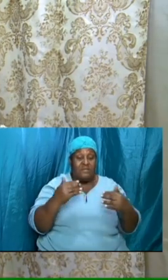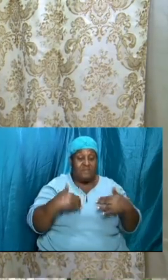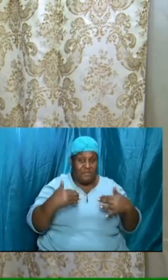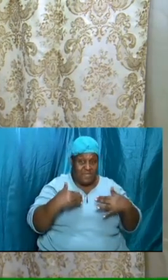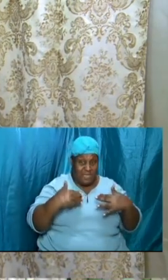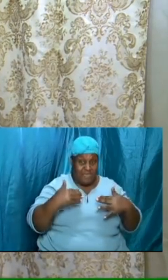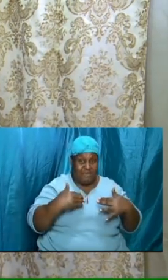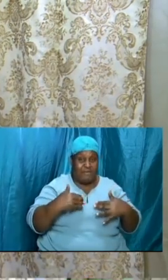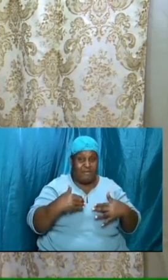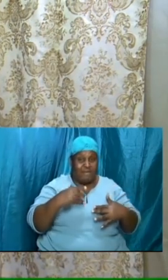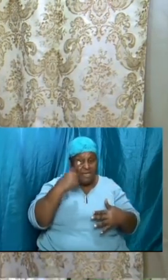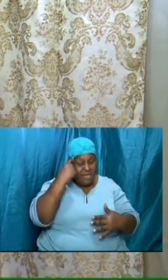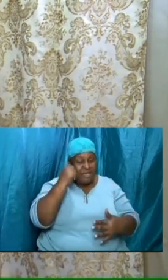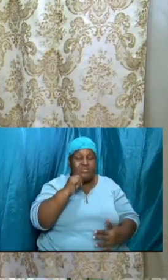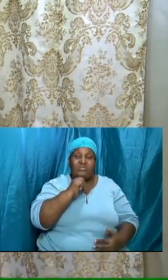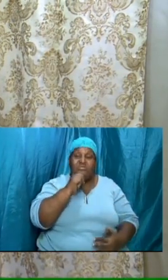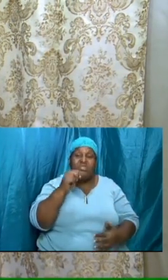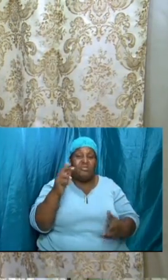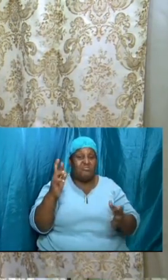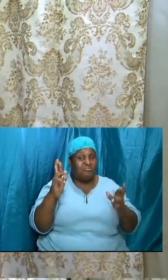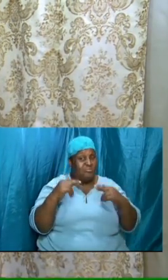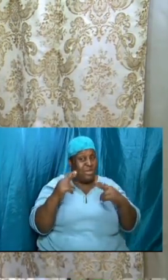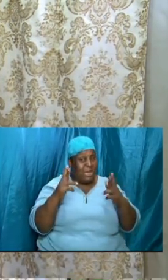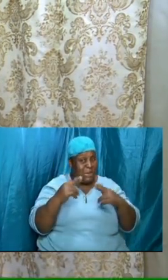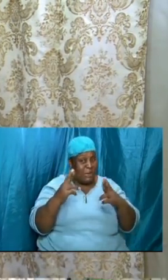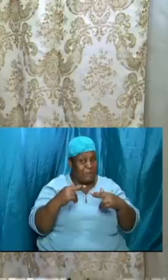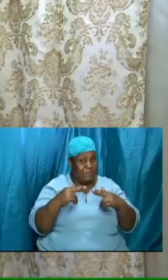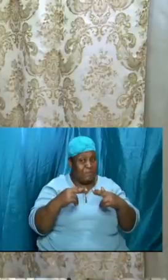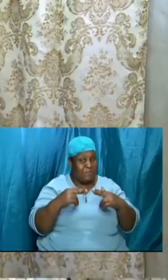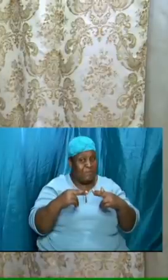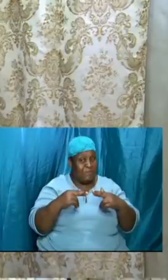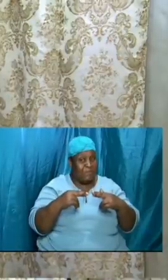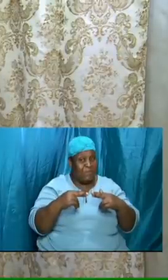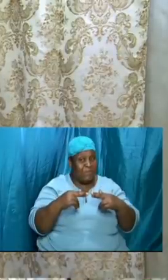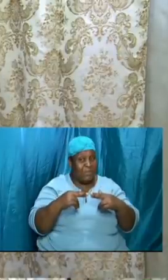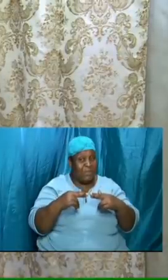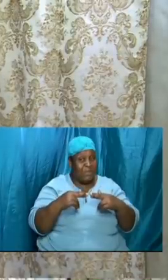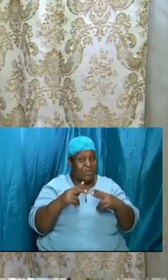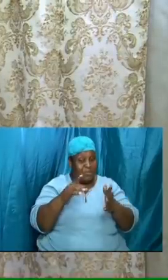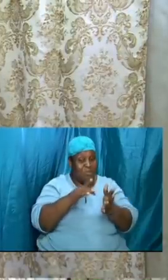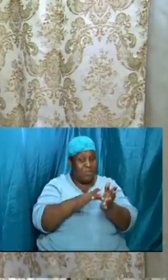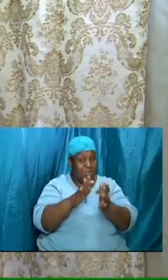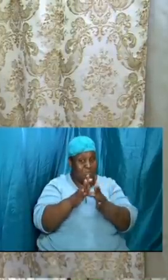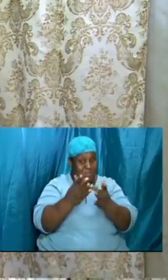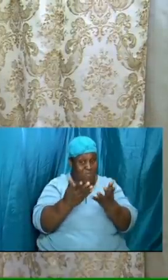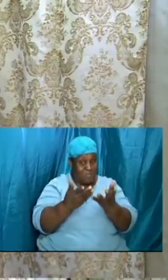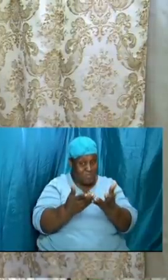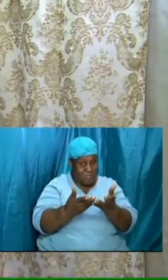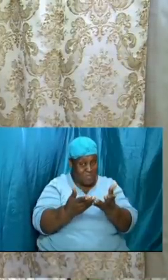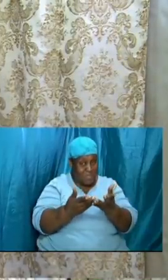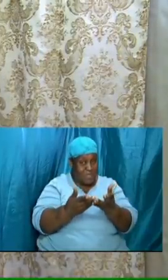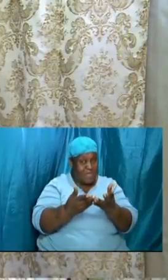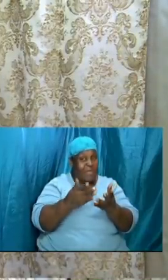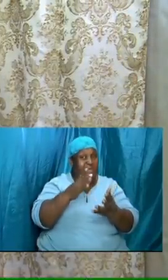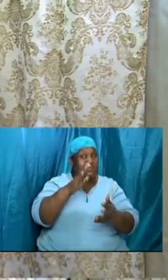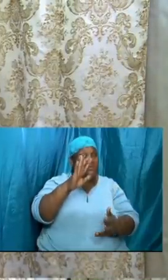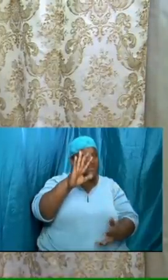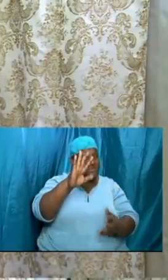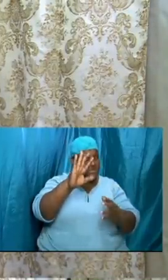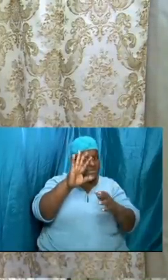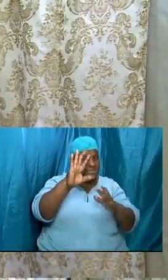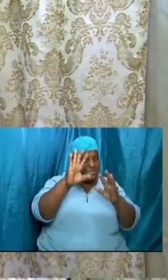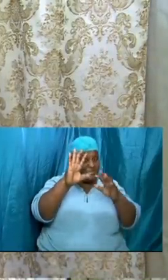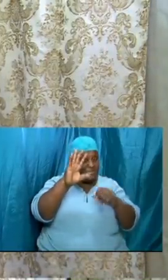goes back to the scripture in saint matthew 25 with the ten virgins and five were wise and five were foolish